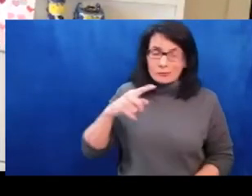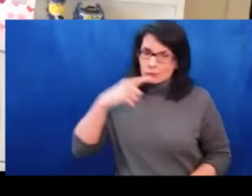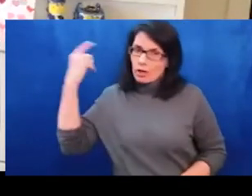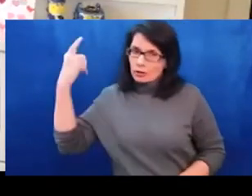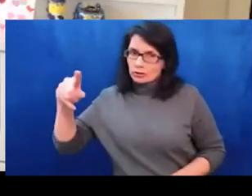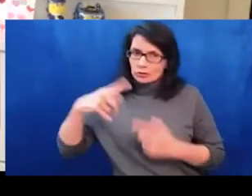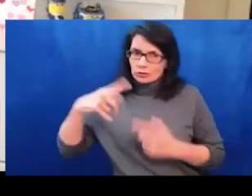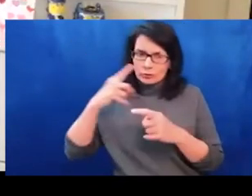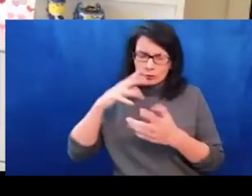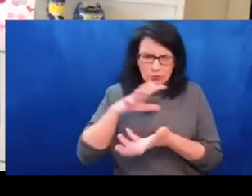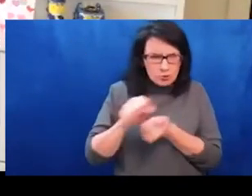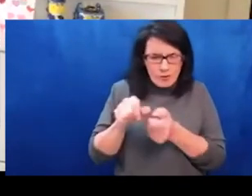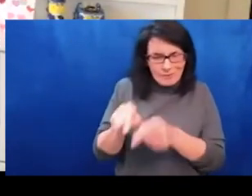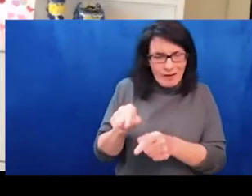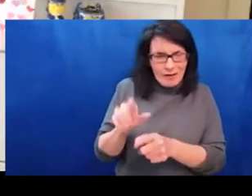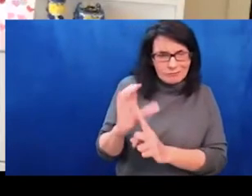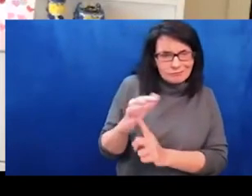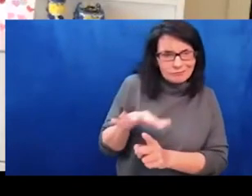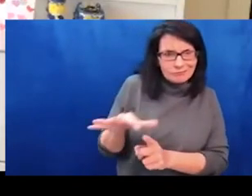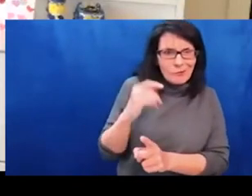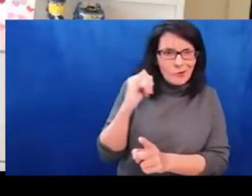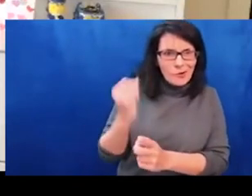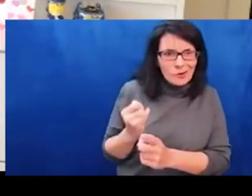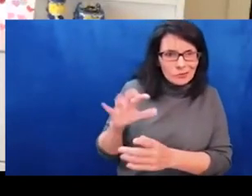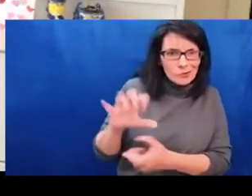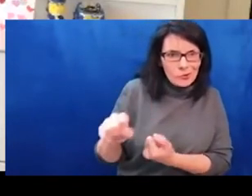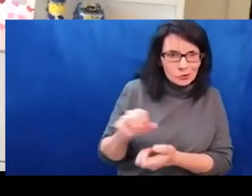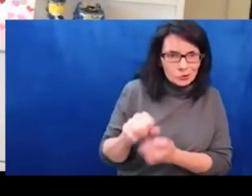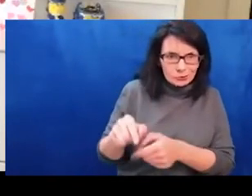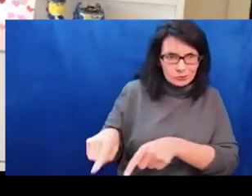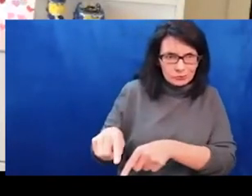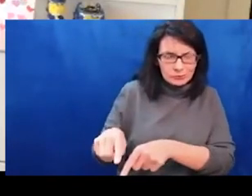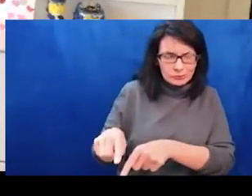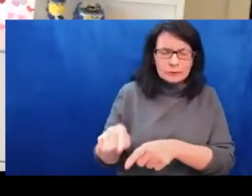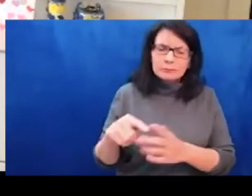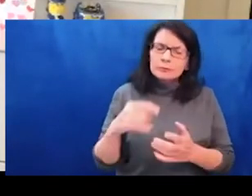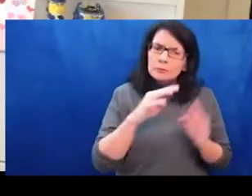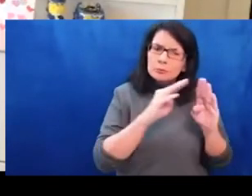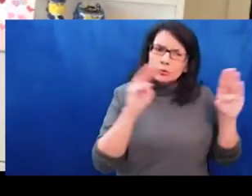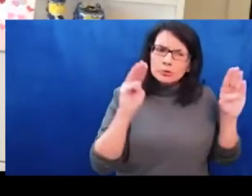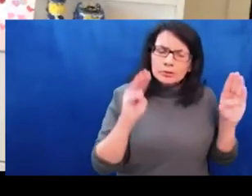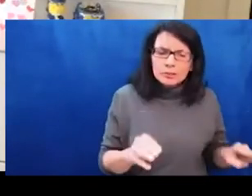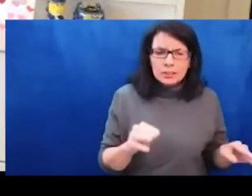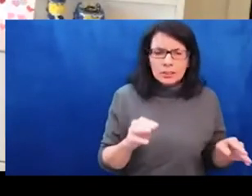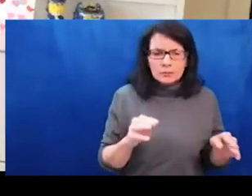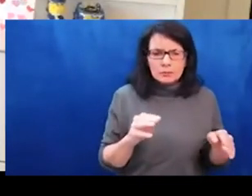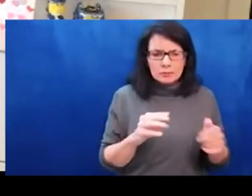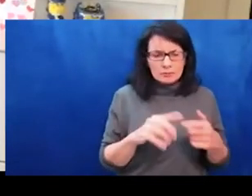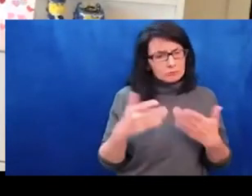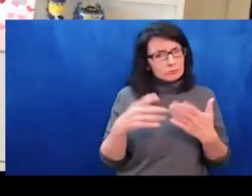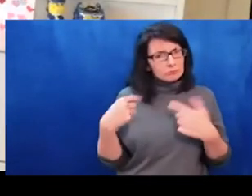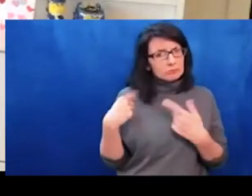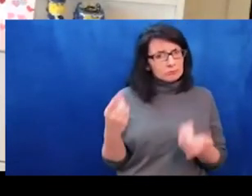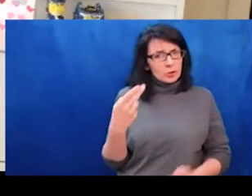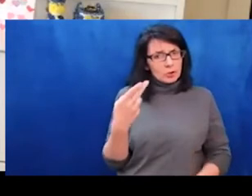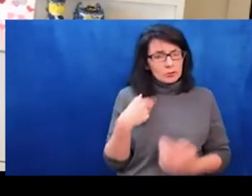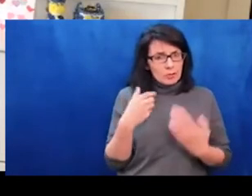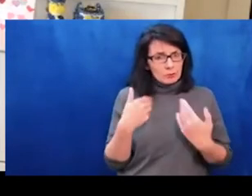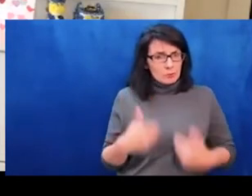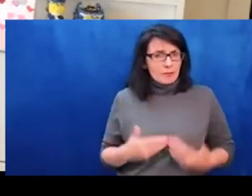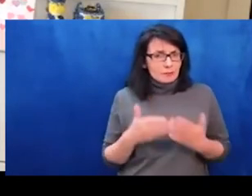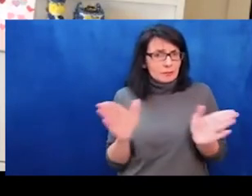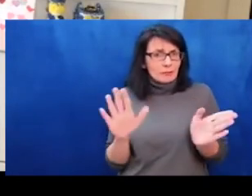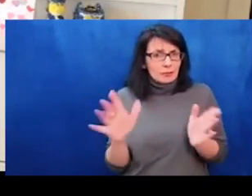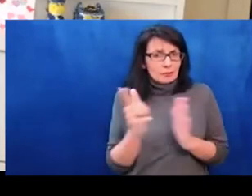write to your representatives to seek their support for these and similar measures. When people manage to relocate, they need support to continue working